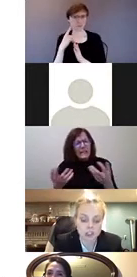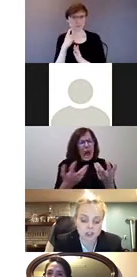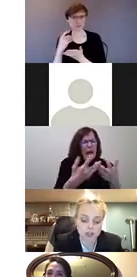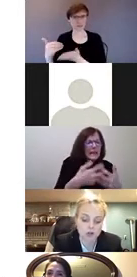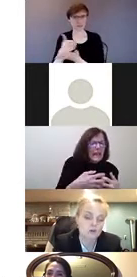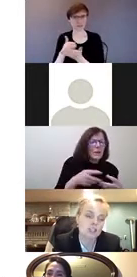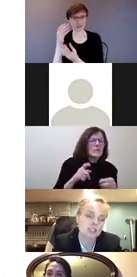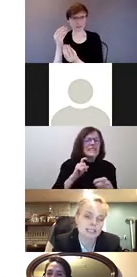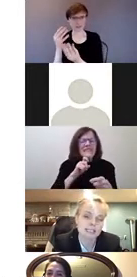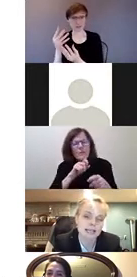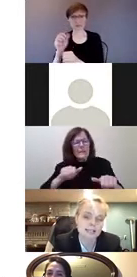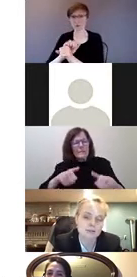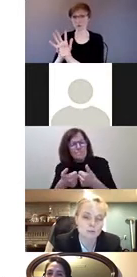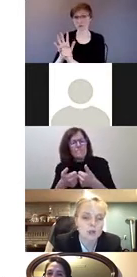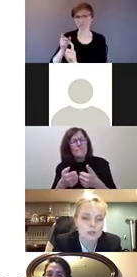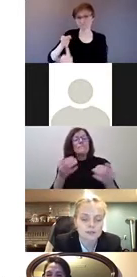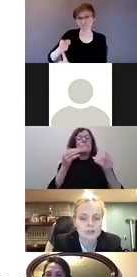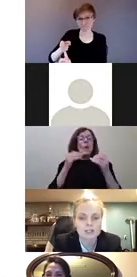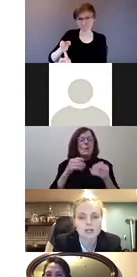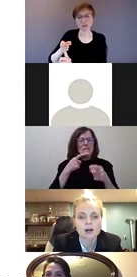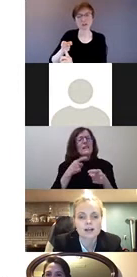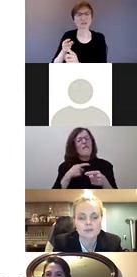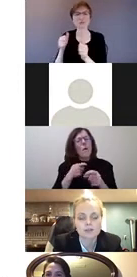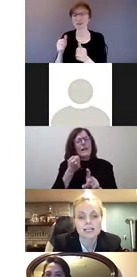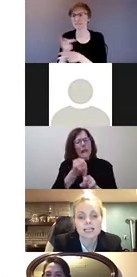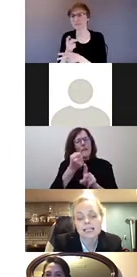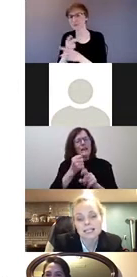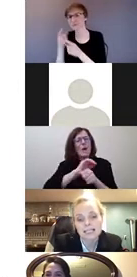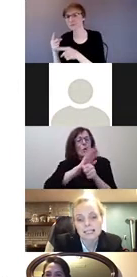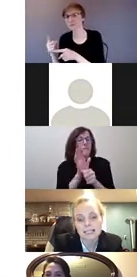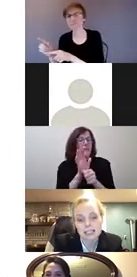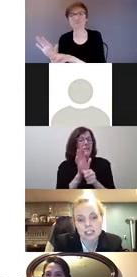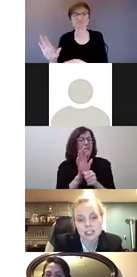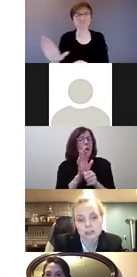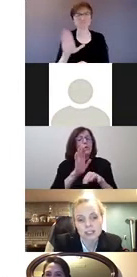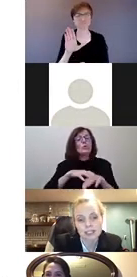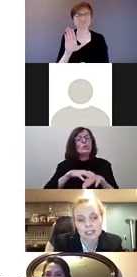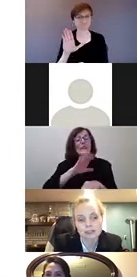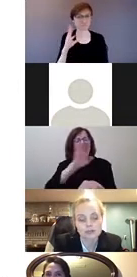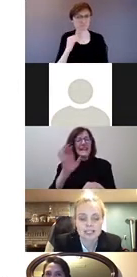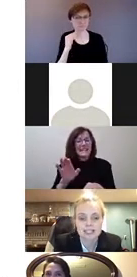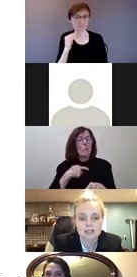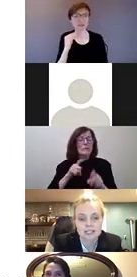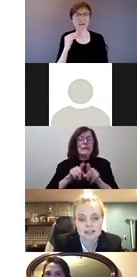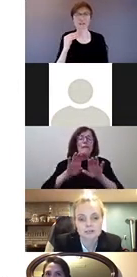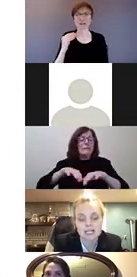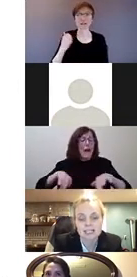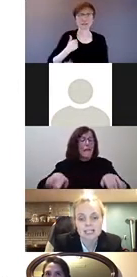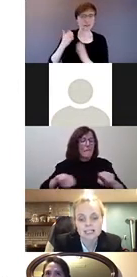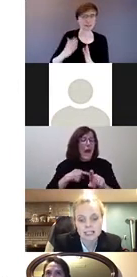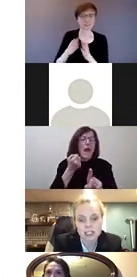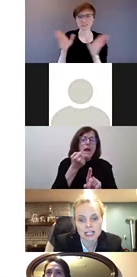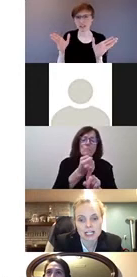situation during COVID just to get a sense of the pulse of what's going on for Canadians and Canadian children. And there have been a series of